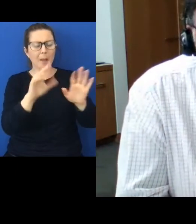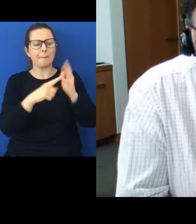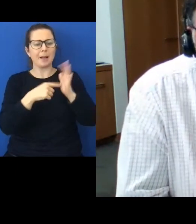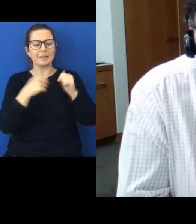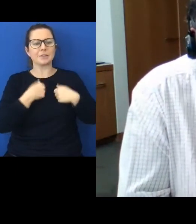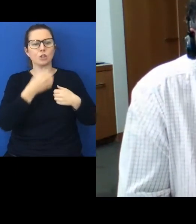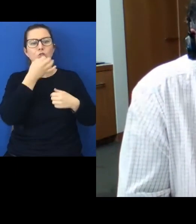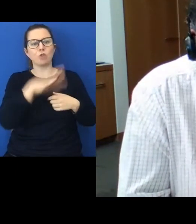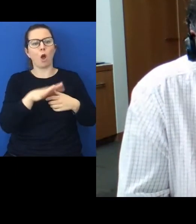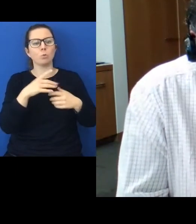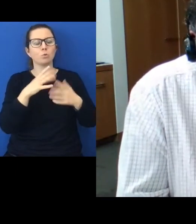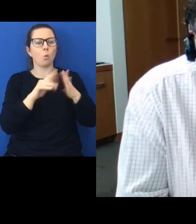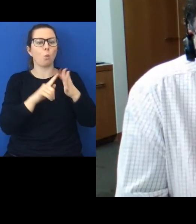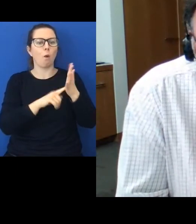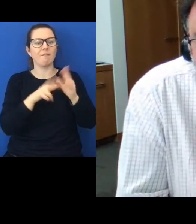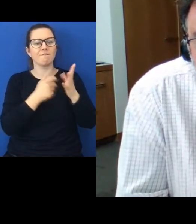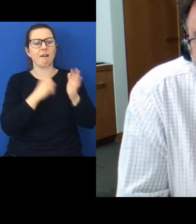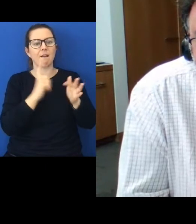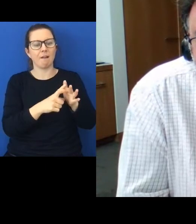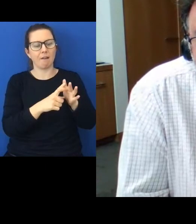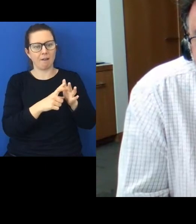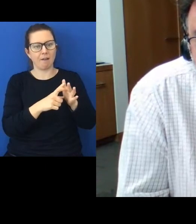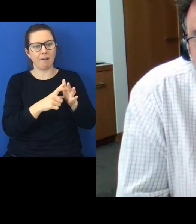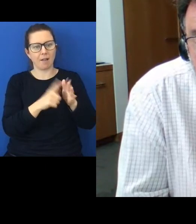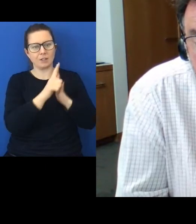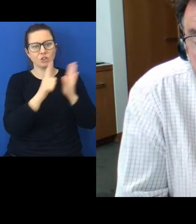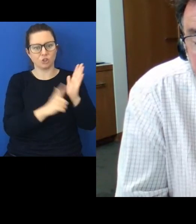this is the legislation this is the child welfare legislation pursuant to